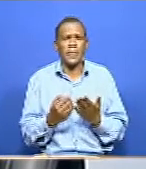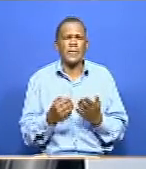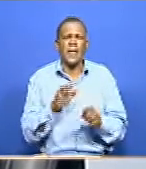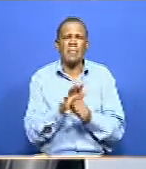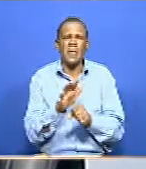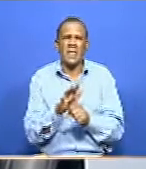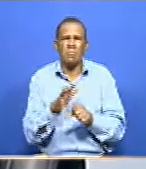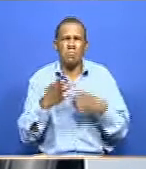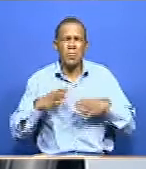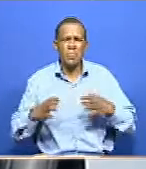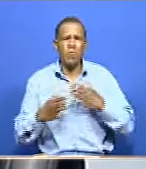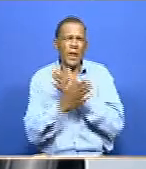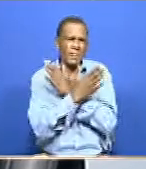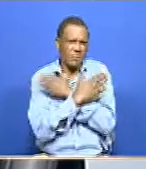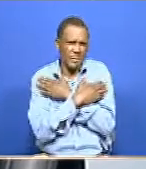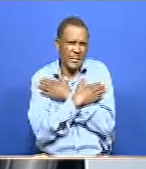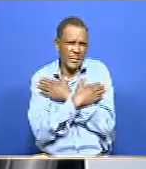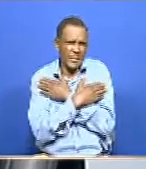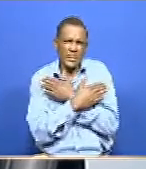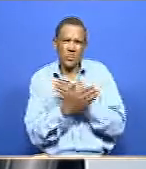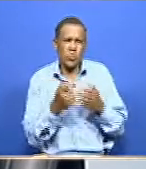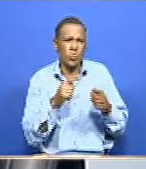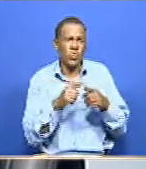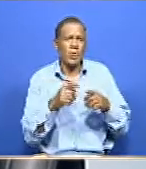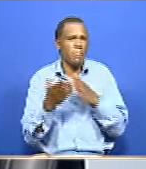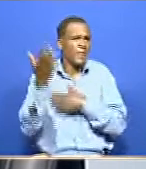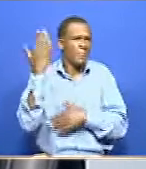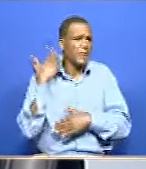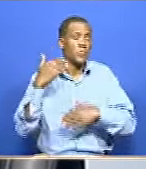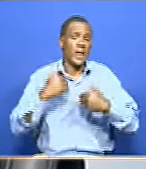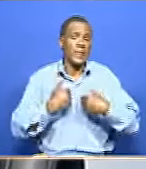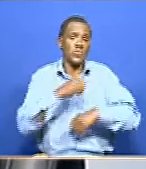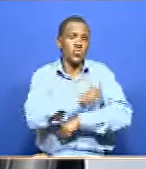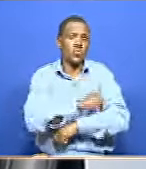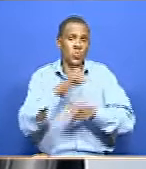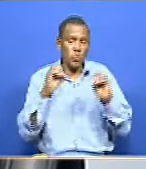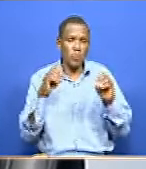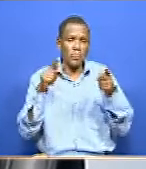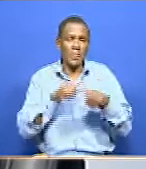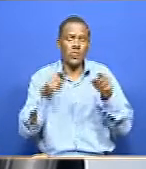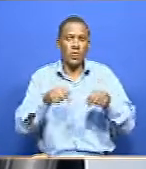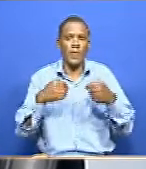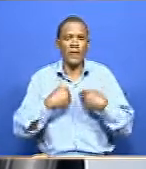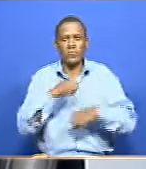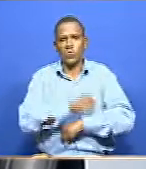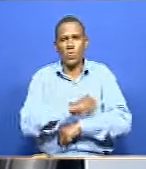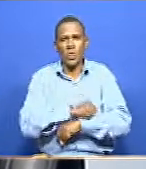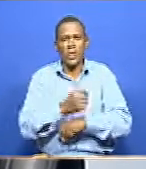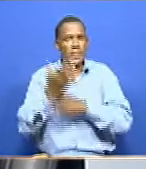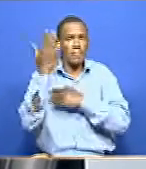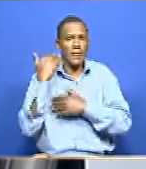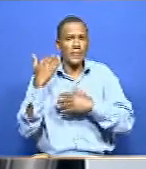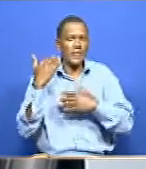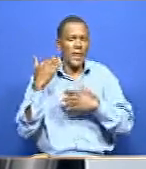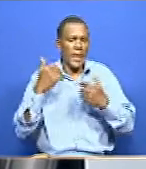friendly to people with disability. We have schools. Before we didn't have a lot of schools when, as a parent, when you get a child, you know, who is deaf, you really know where to